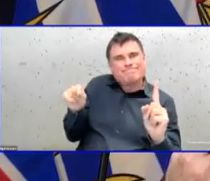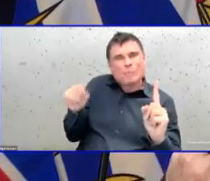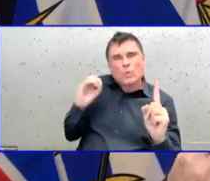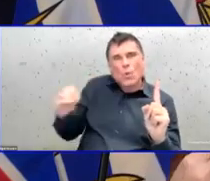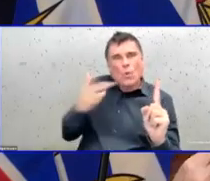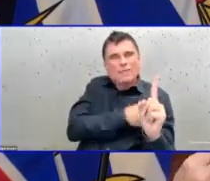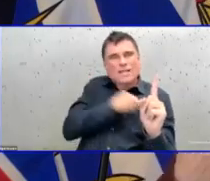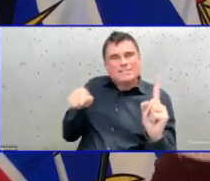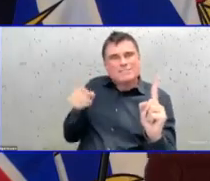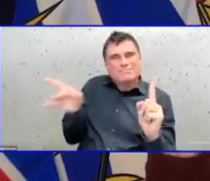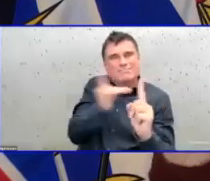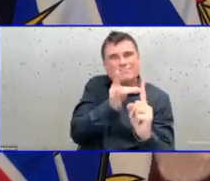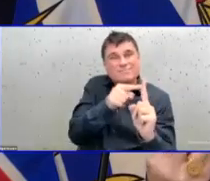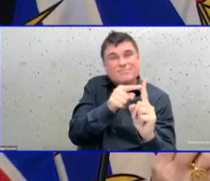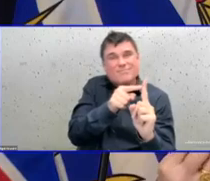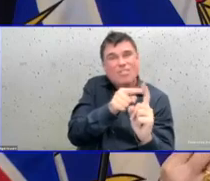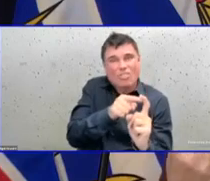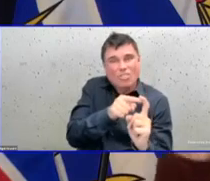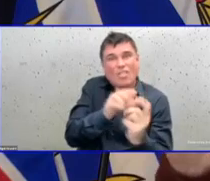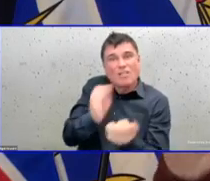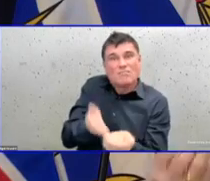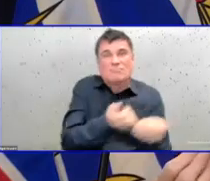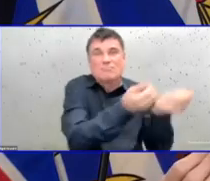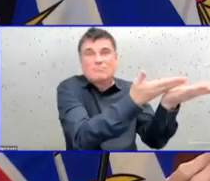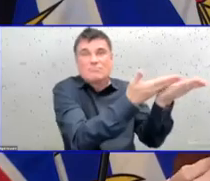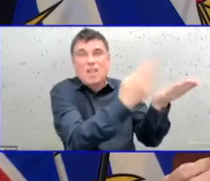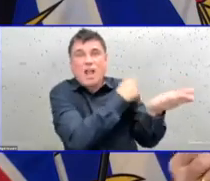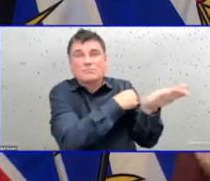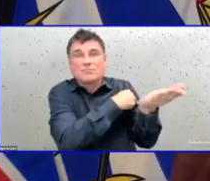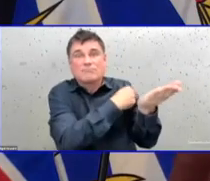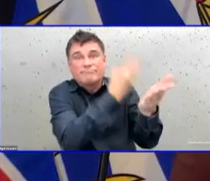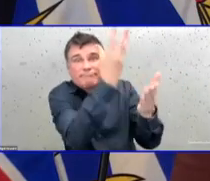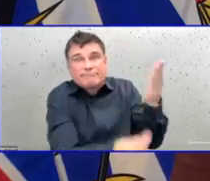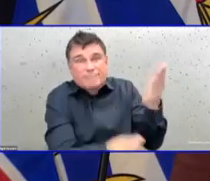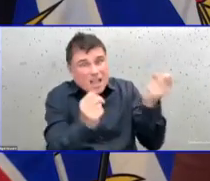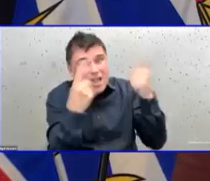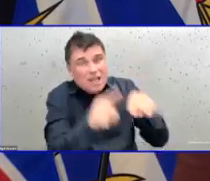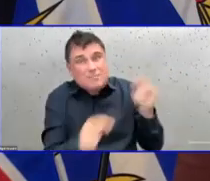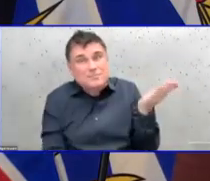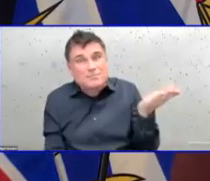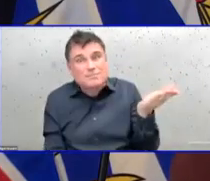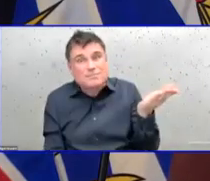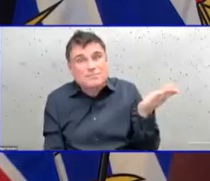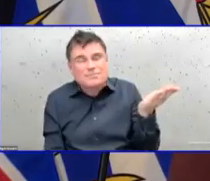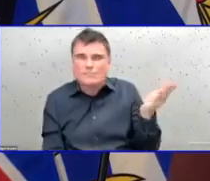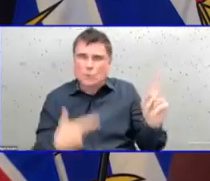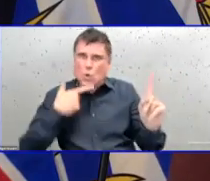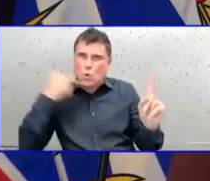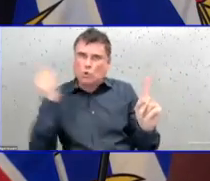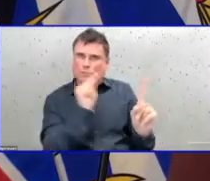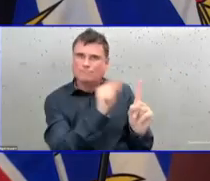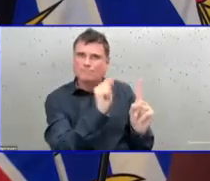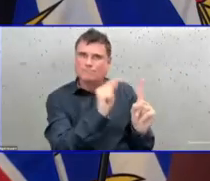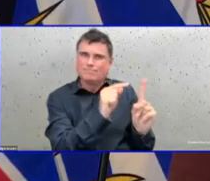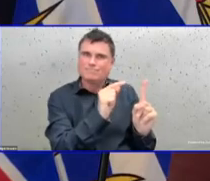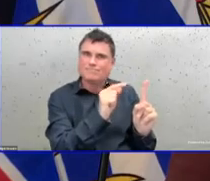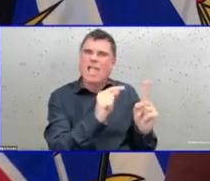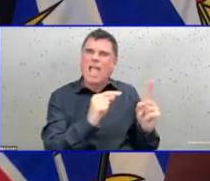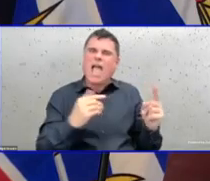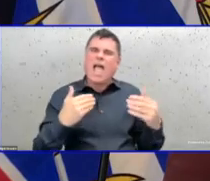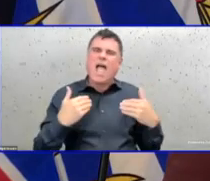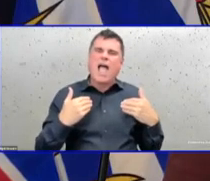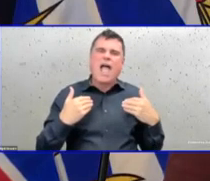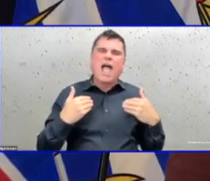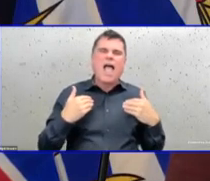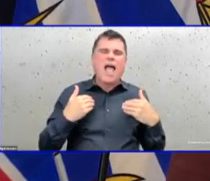illness as well. Other things that put us at risk. But a good proportion of those cases are in those